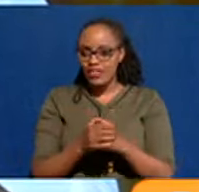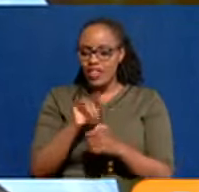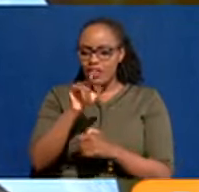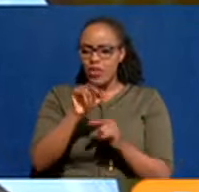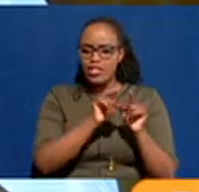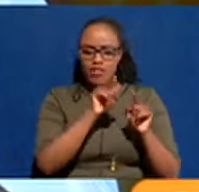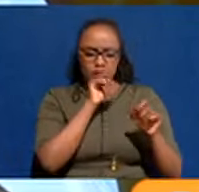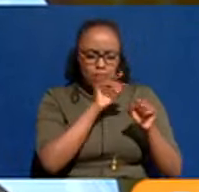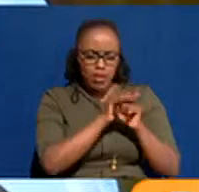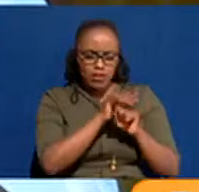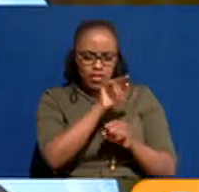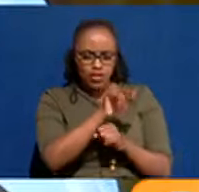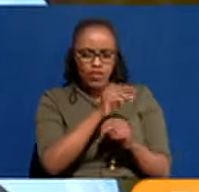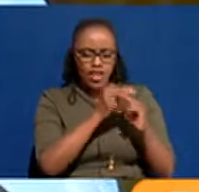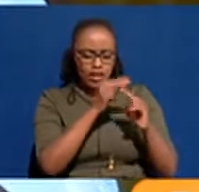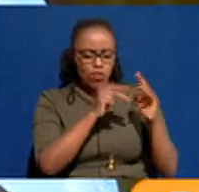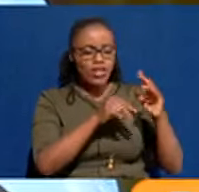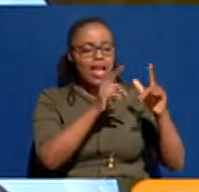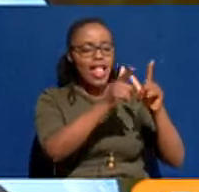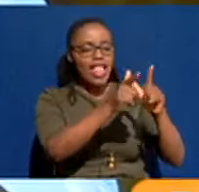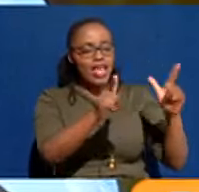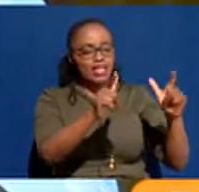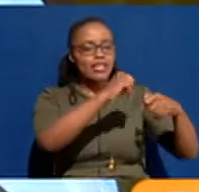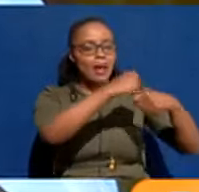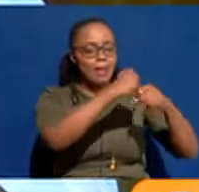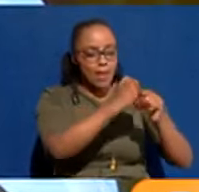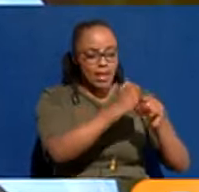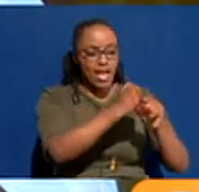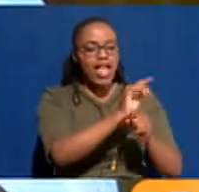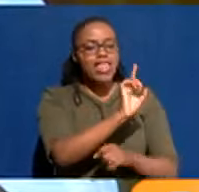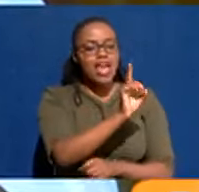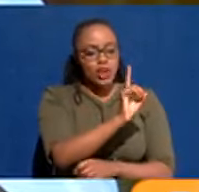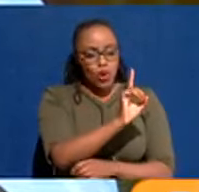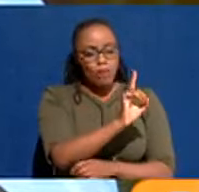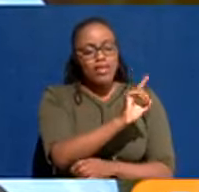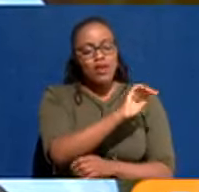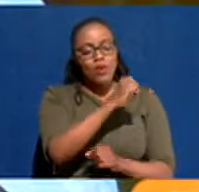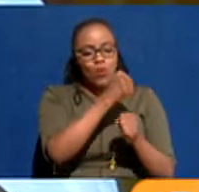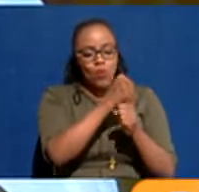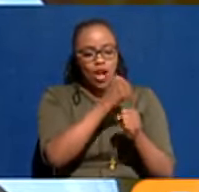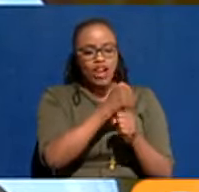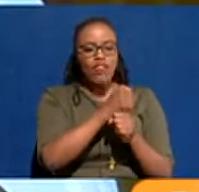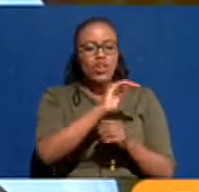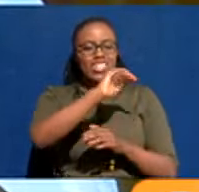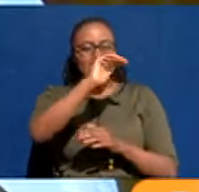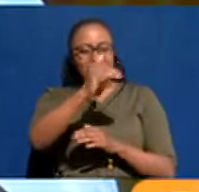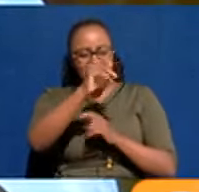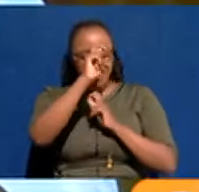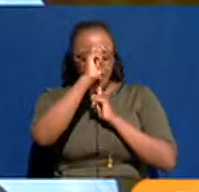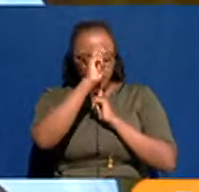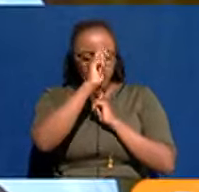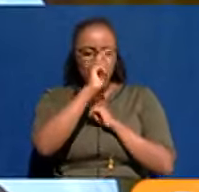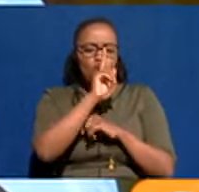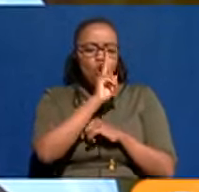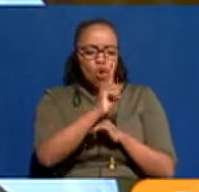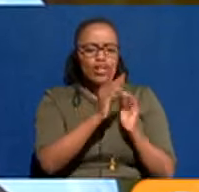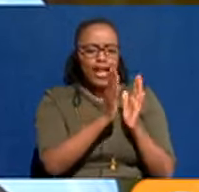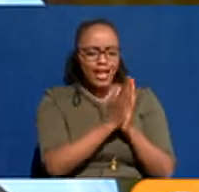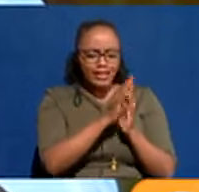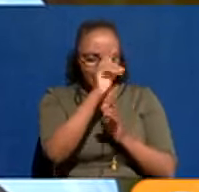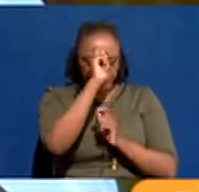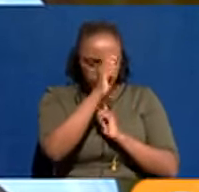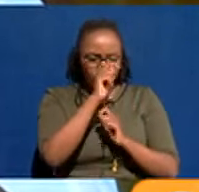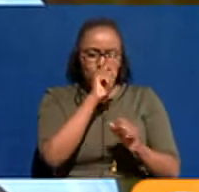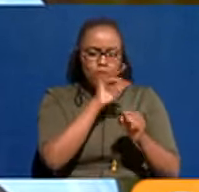manifesto, titled Let's Make Nairobi Work, under City of Order and Dignity Item 1, you promised